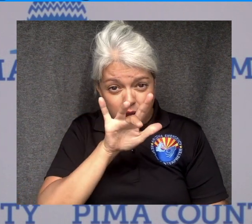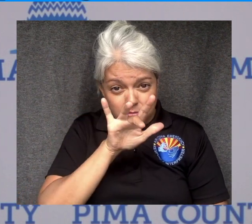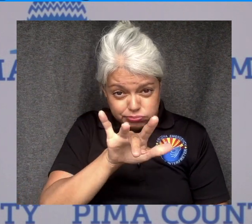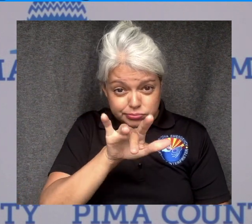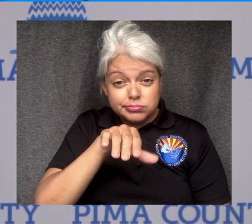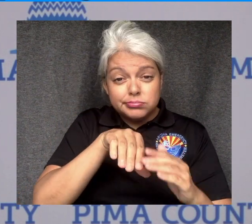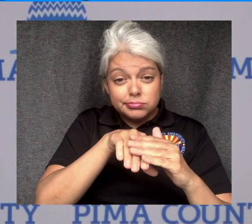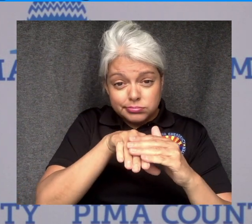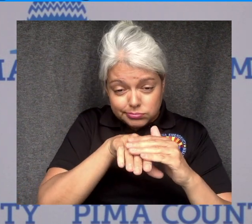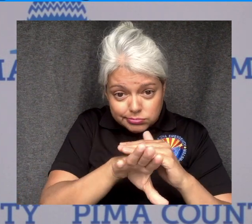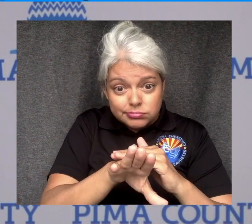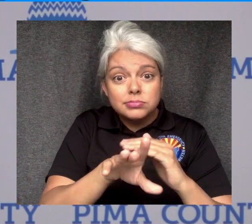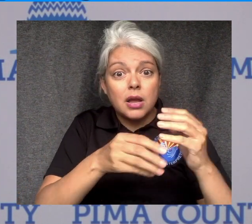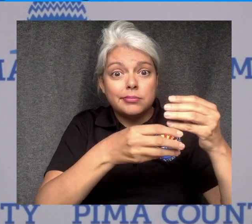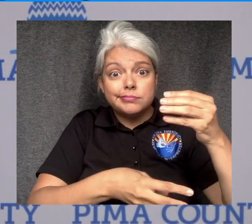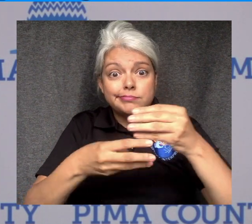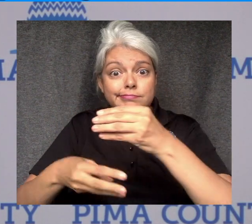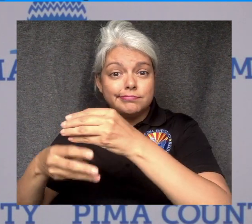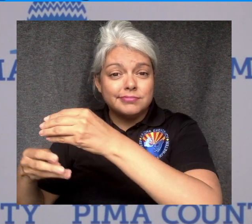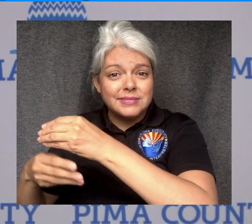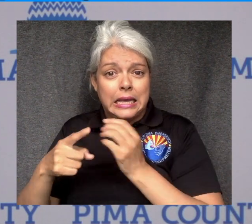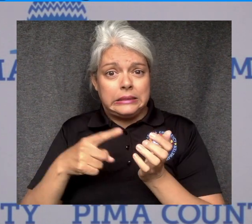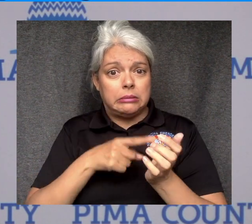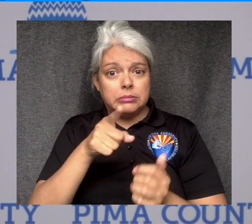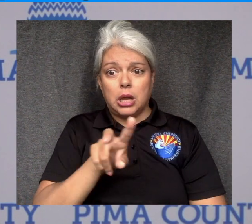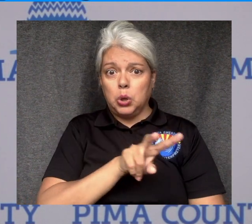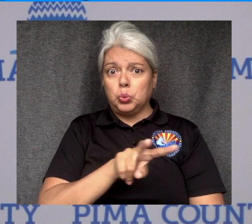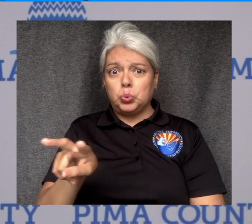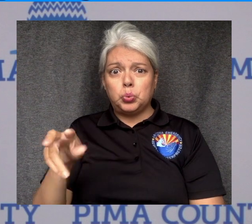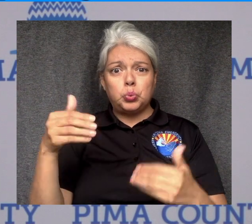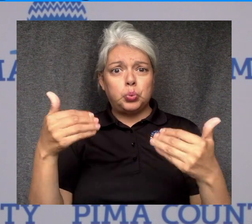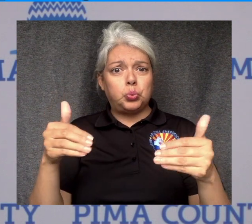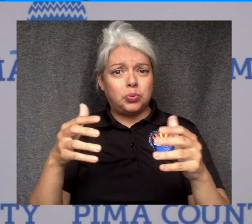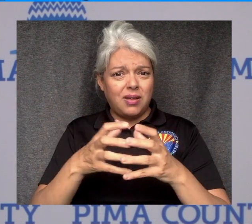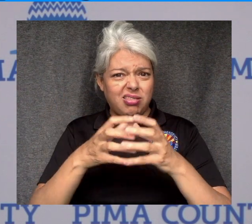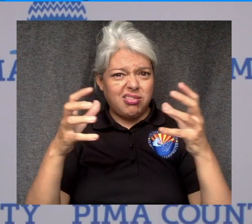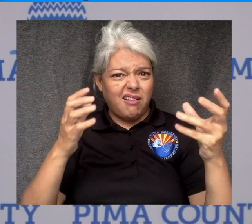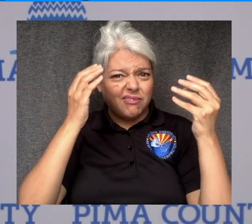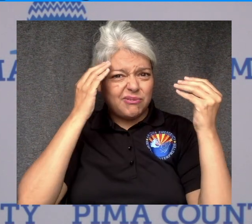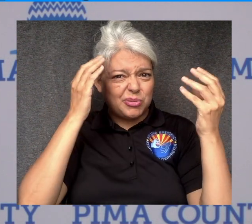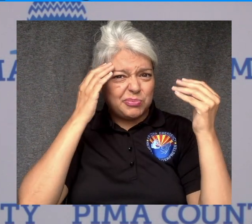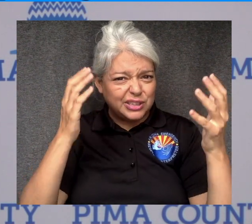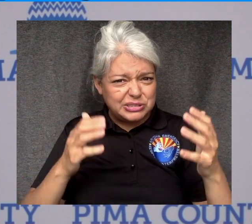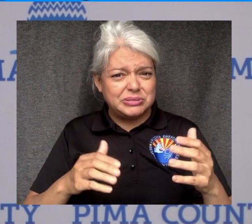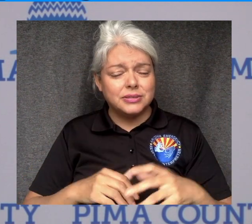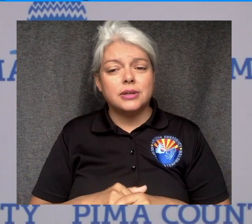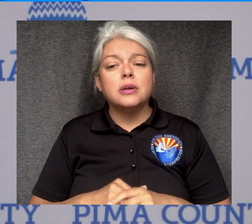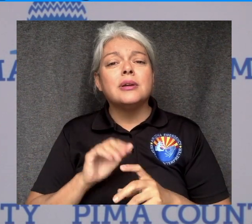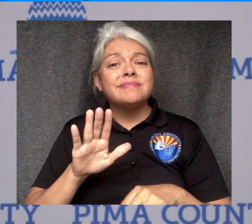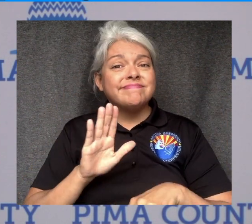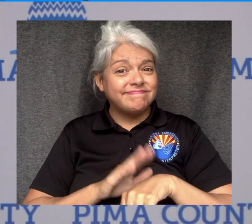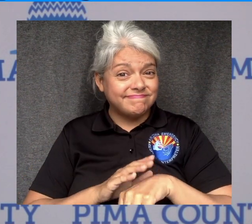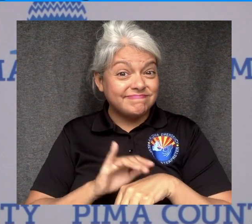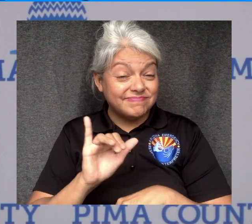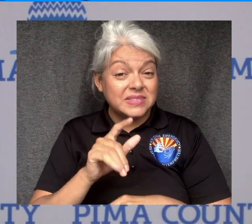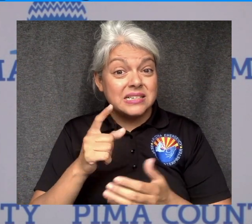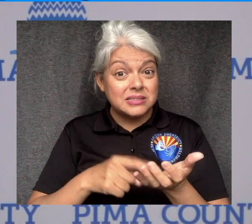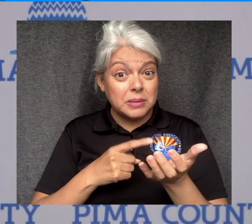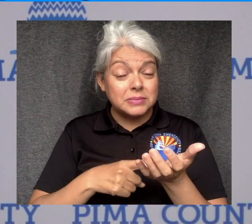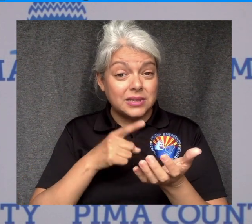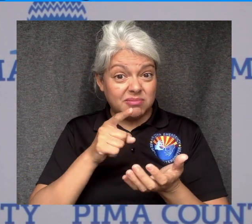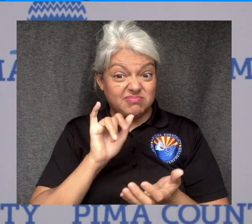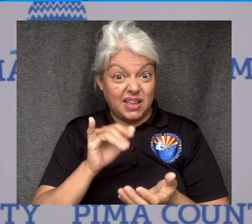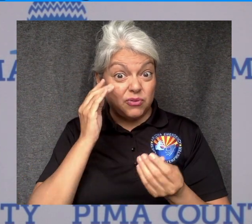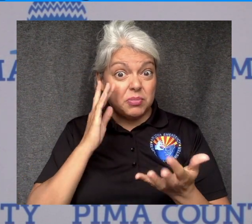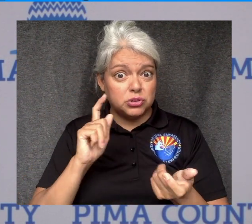multiple data sets. Sometimes those can be confusing because there's a lot of data there. I also want to warn you that sometimes that data changes, so